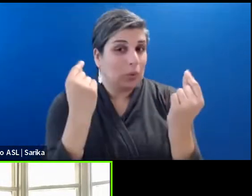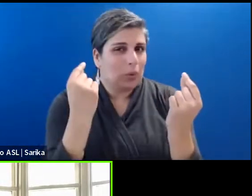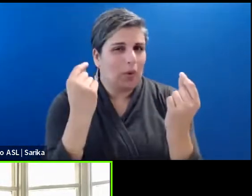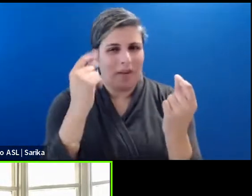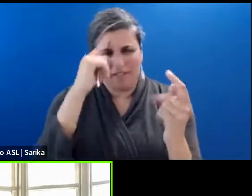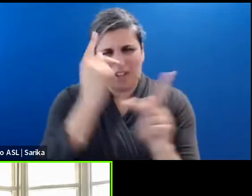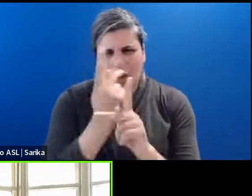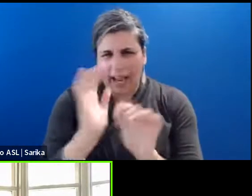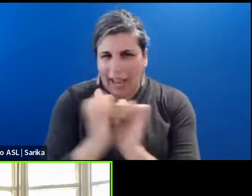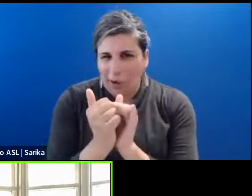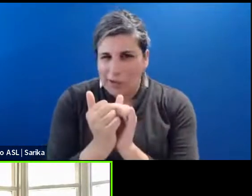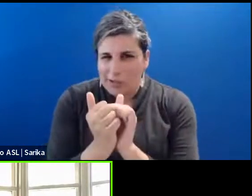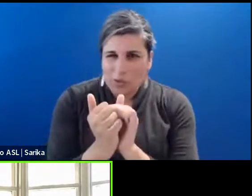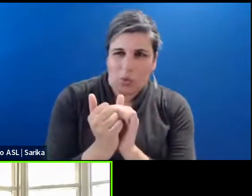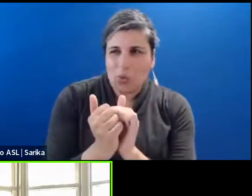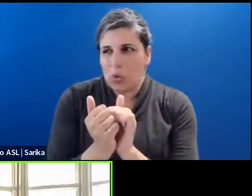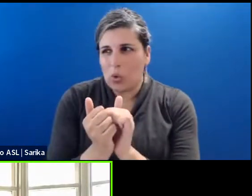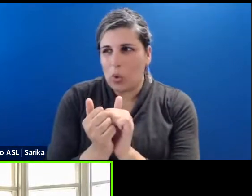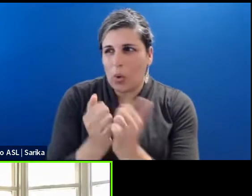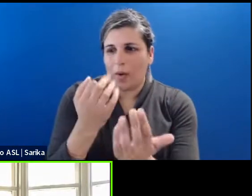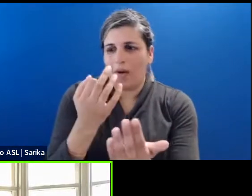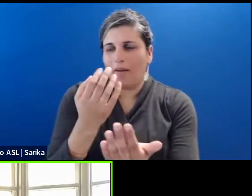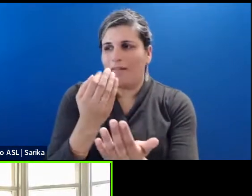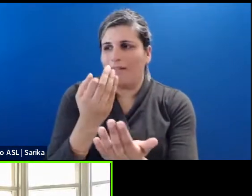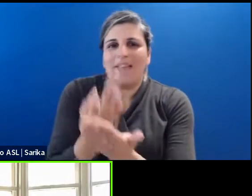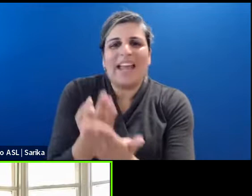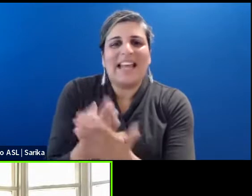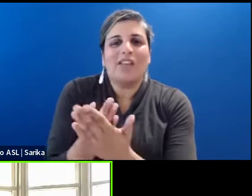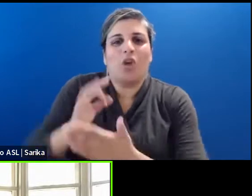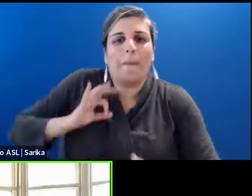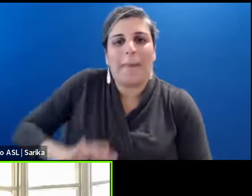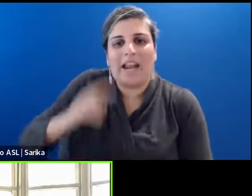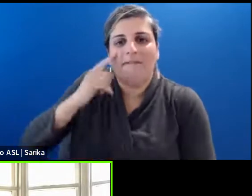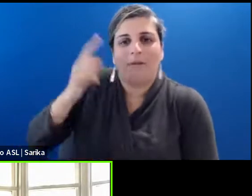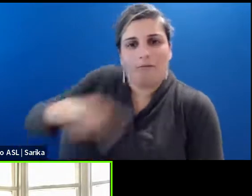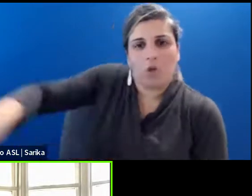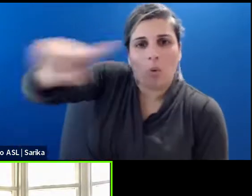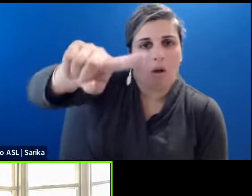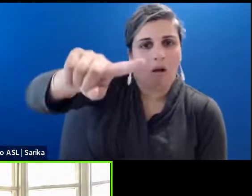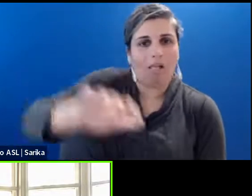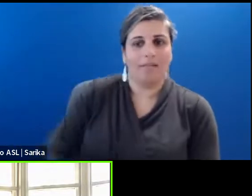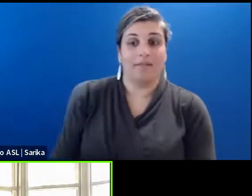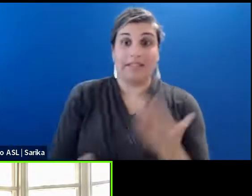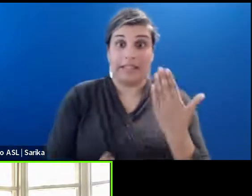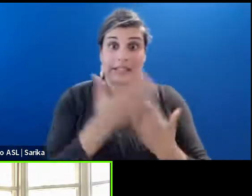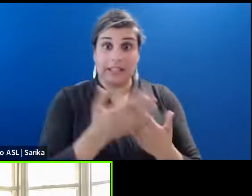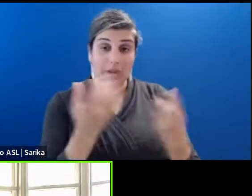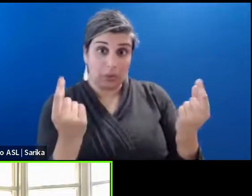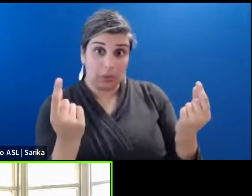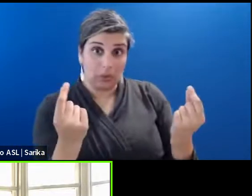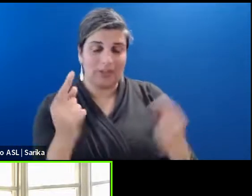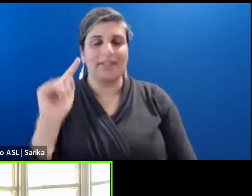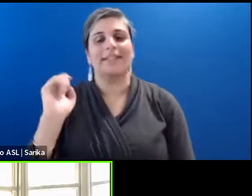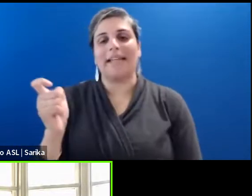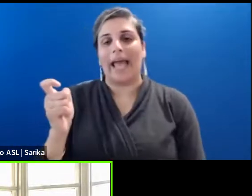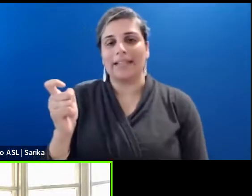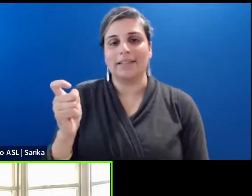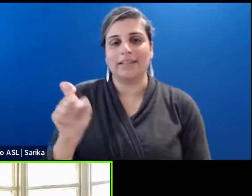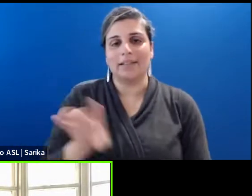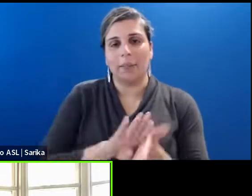financial incentive for being here. And the easiest way they have to do that is with tax breaks.